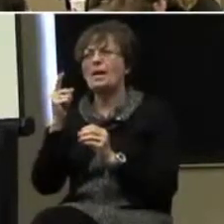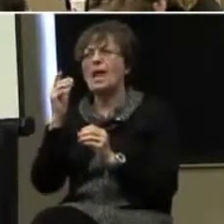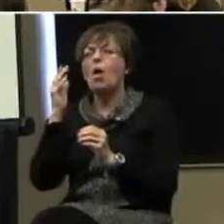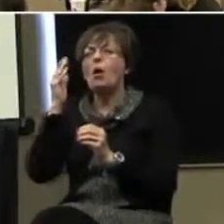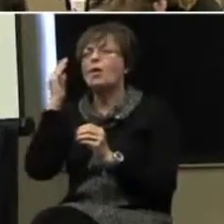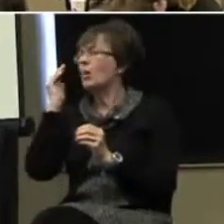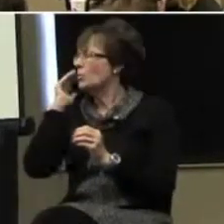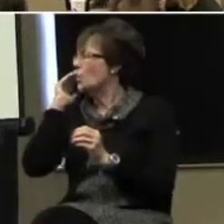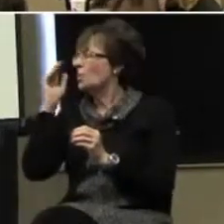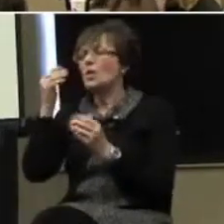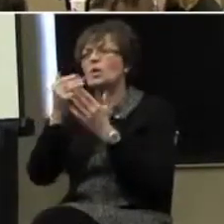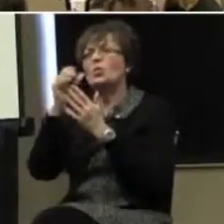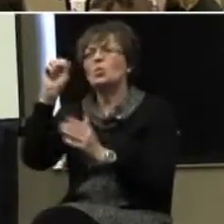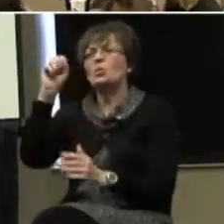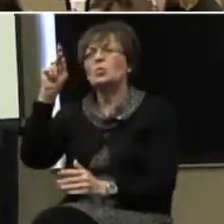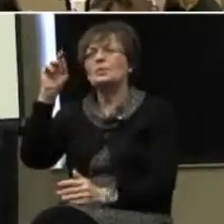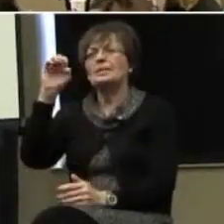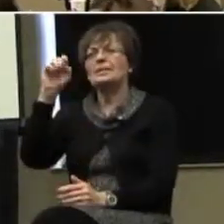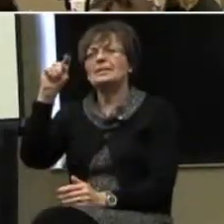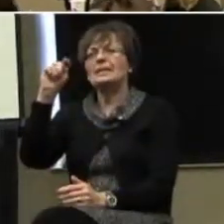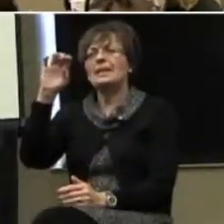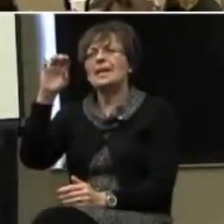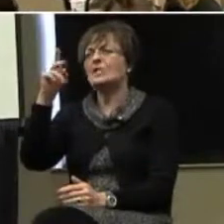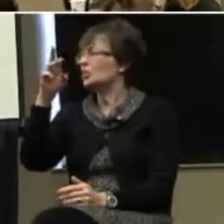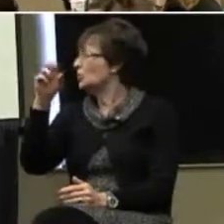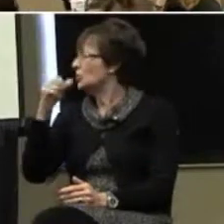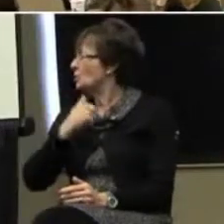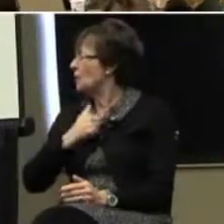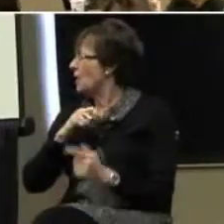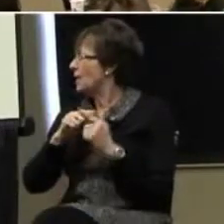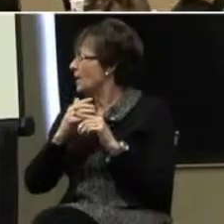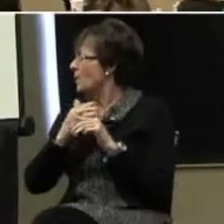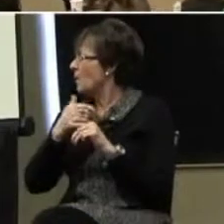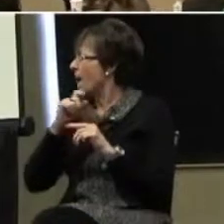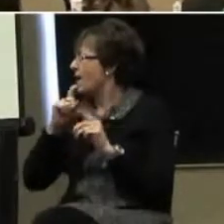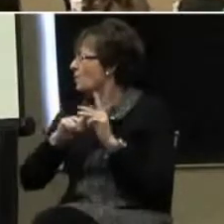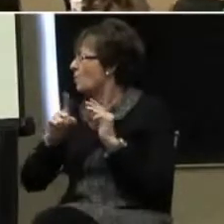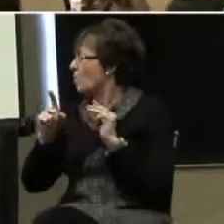right? Those new sketchers come in the same way. I'm sorry to interrupt.